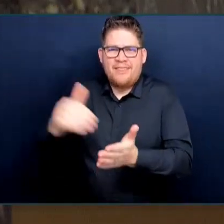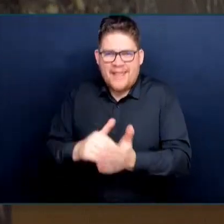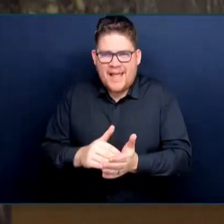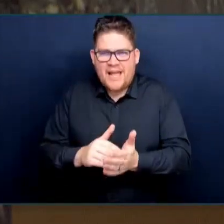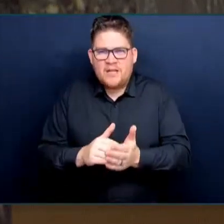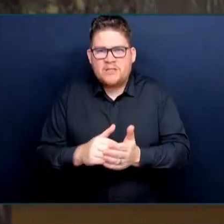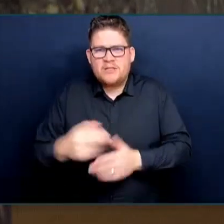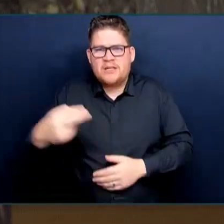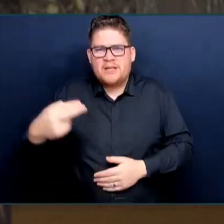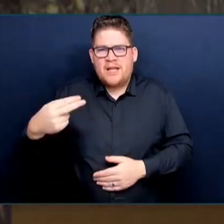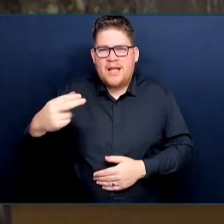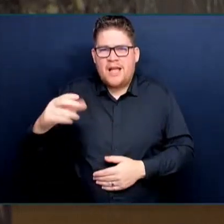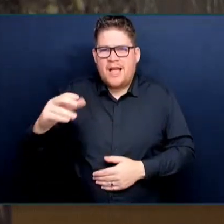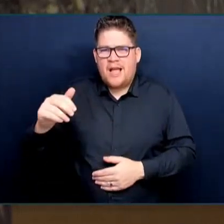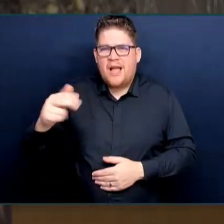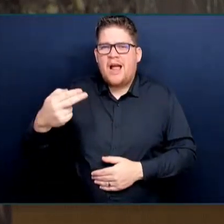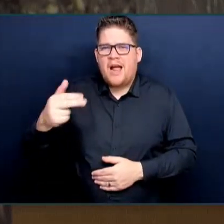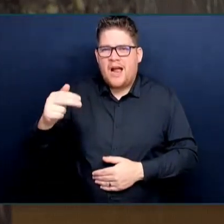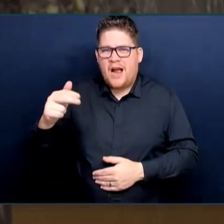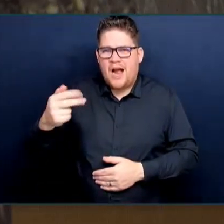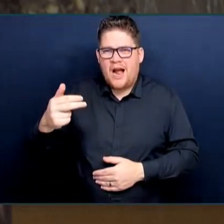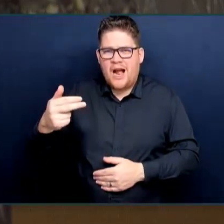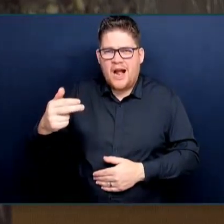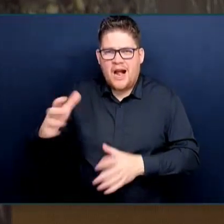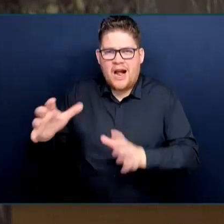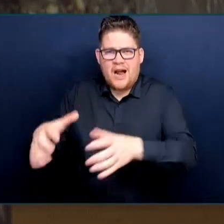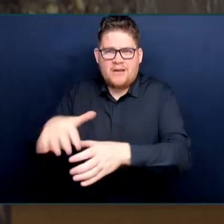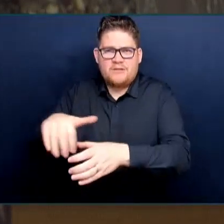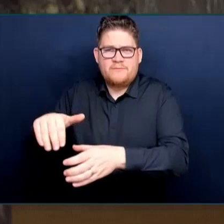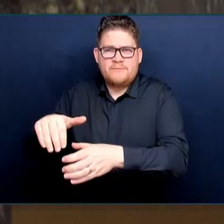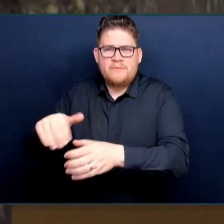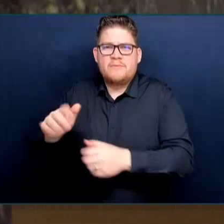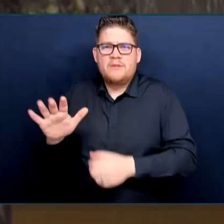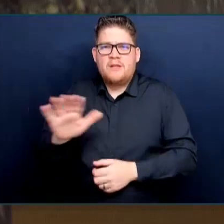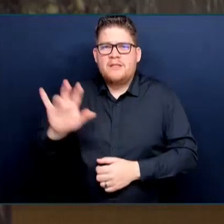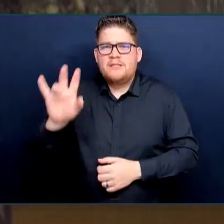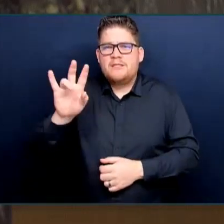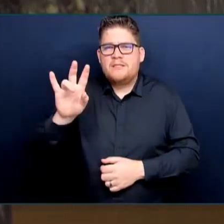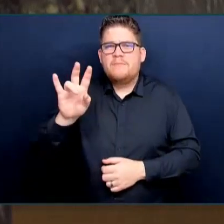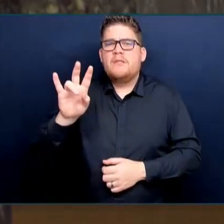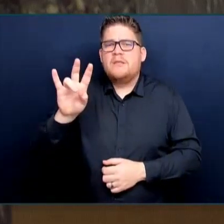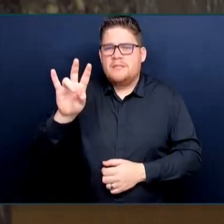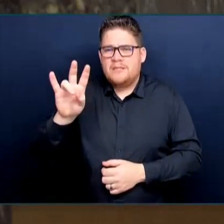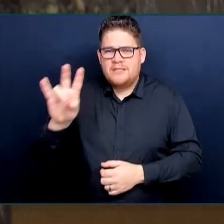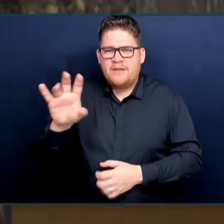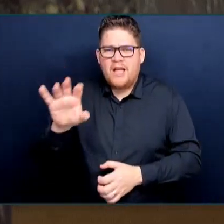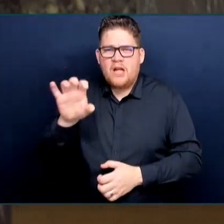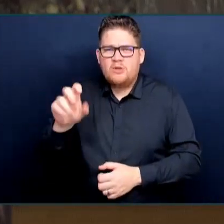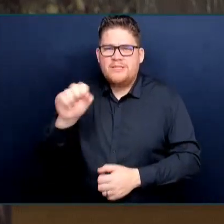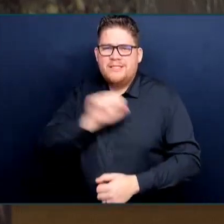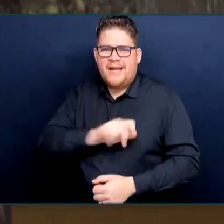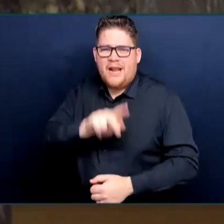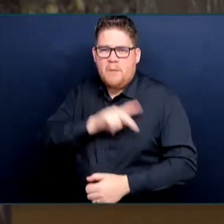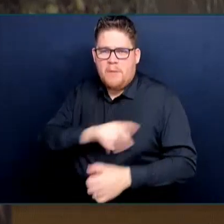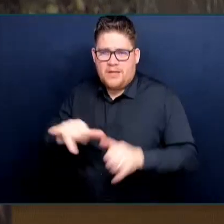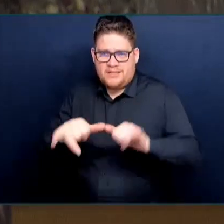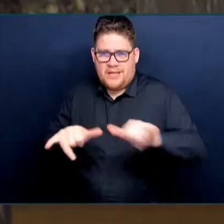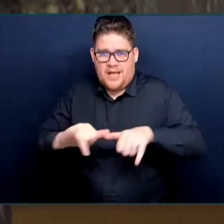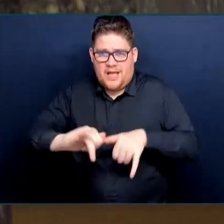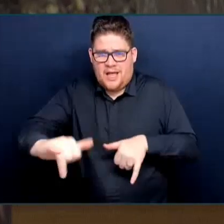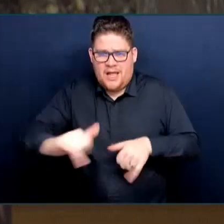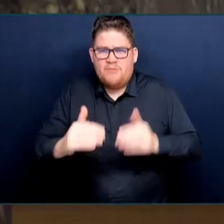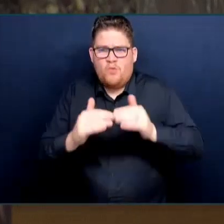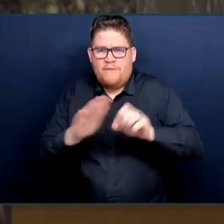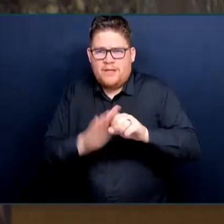Stanley Parks. This is enough to support a future population of 125 breeding pairs.